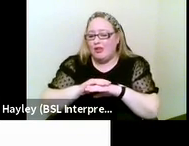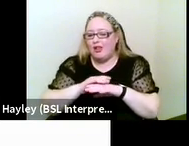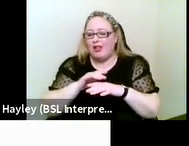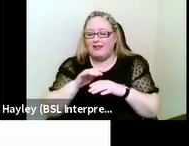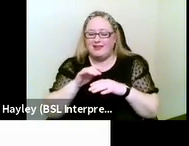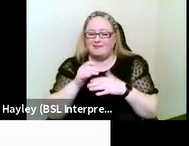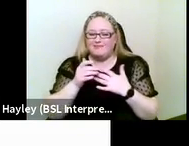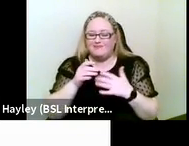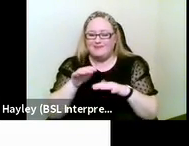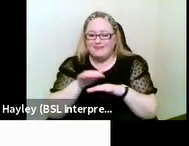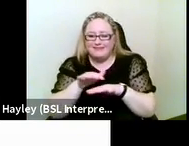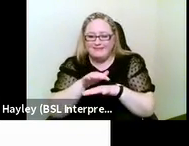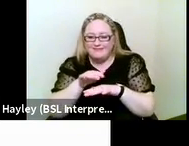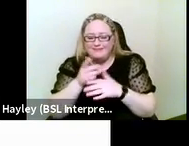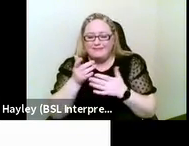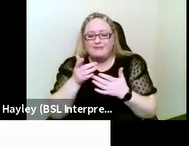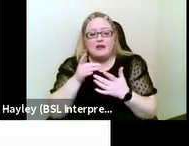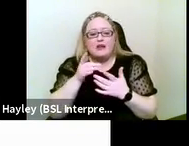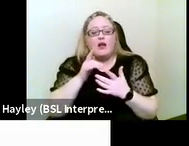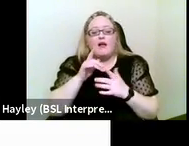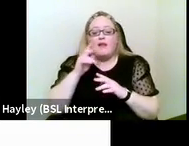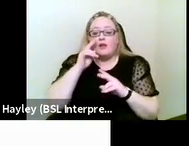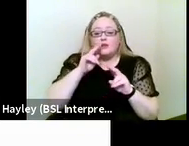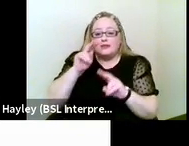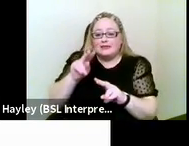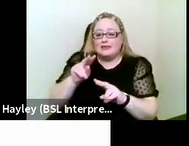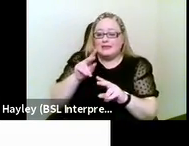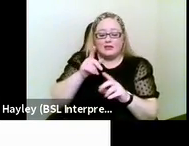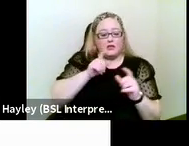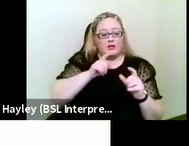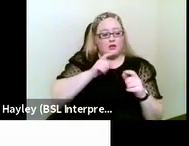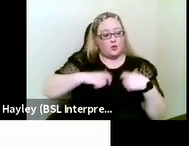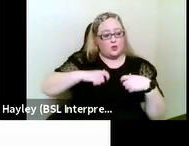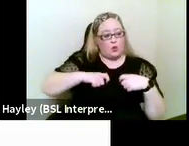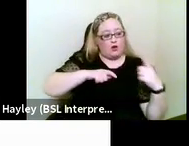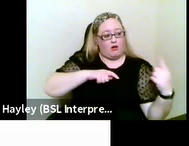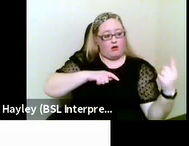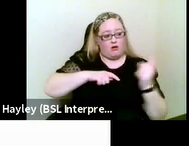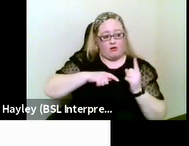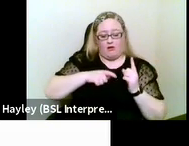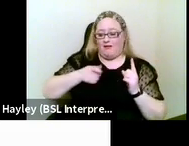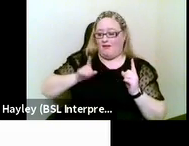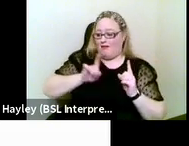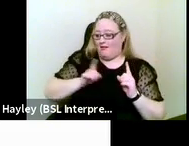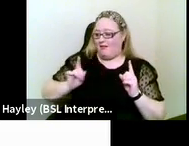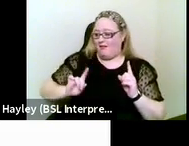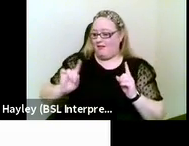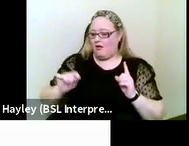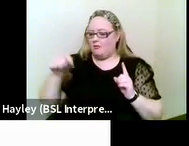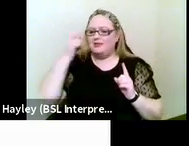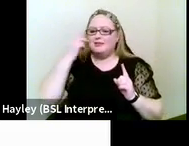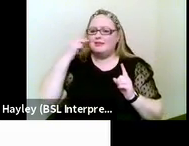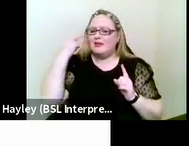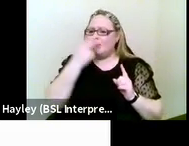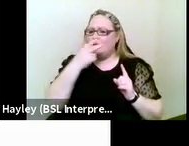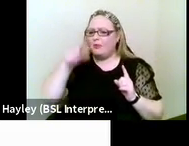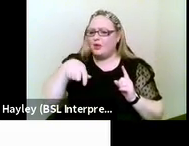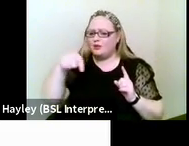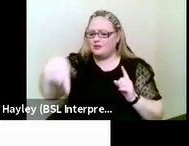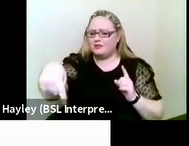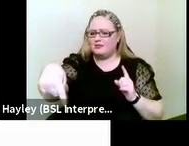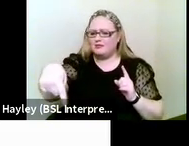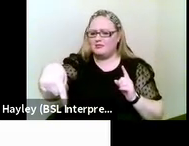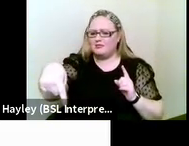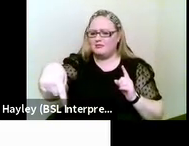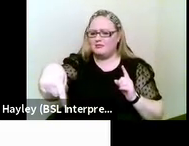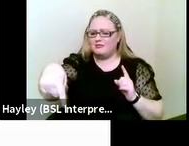everybody's involved. And then the deafblind person simply gets a summary at the end, which isn't best practice and isn't lawful